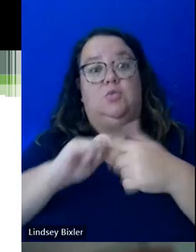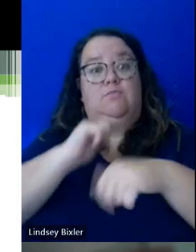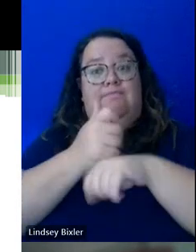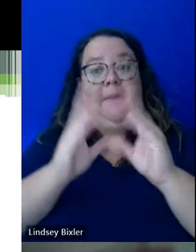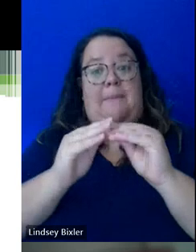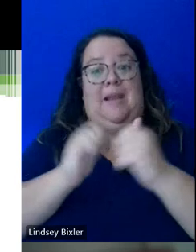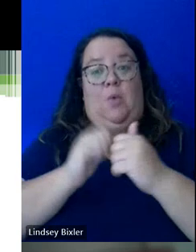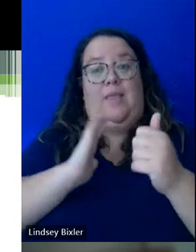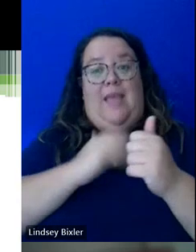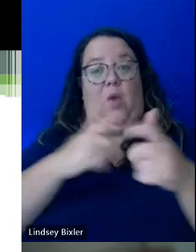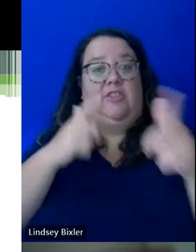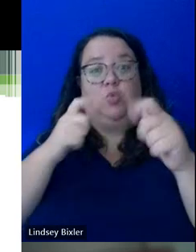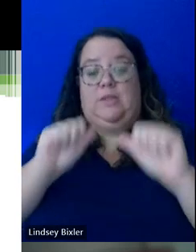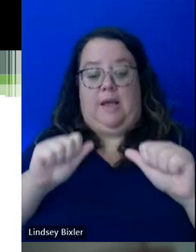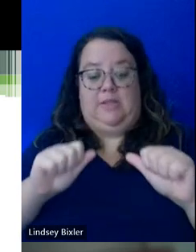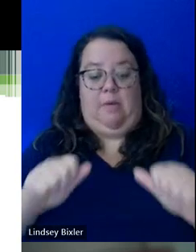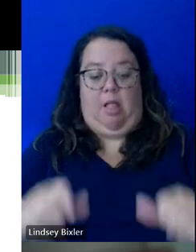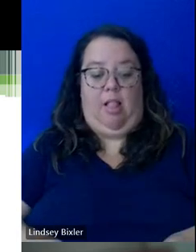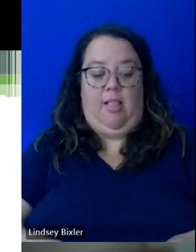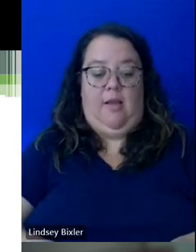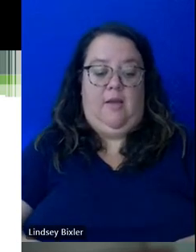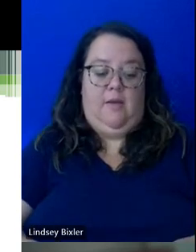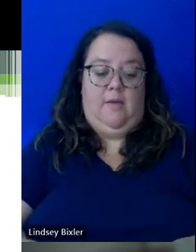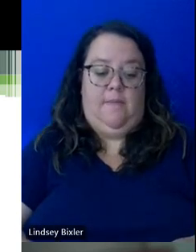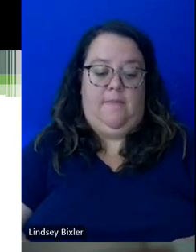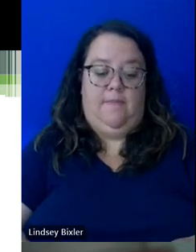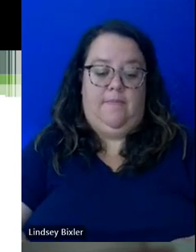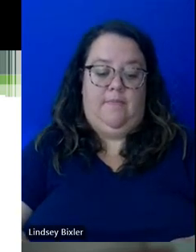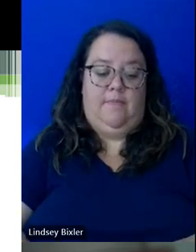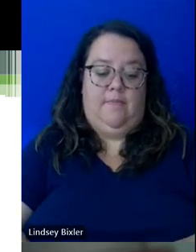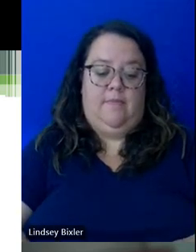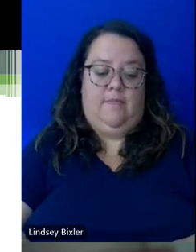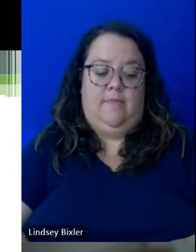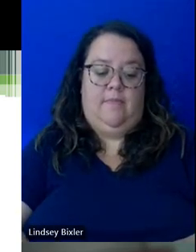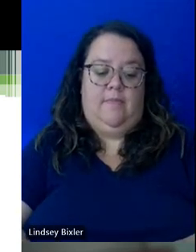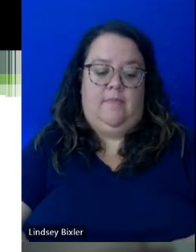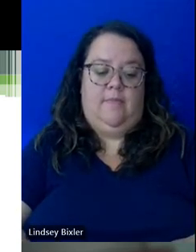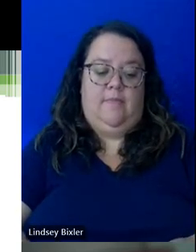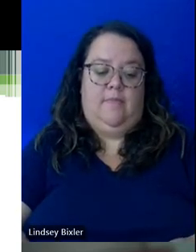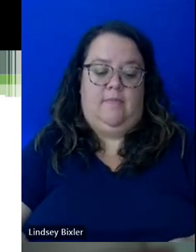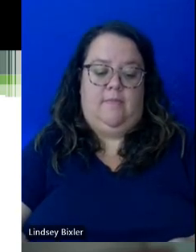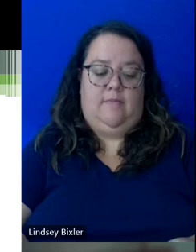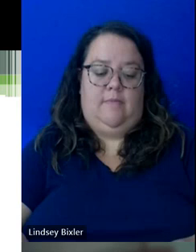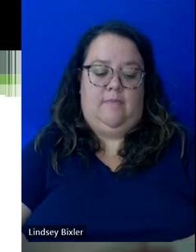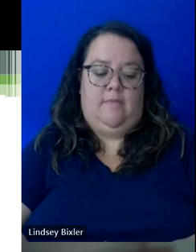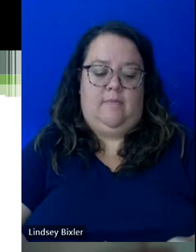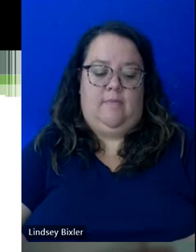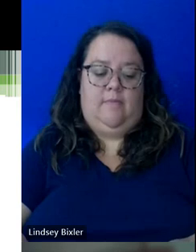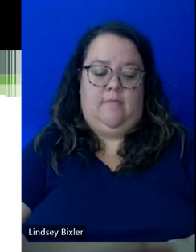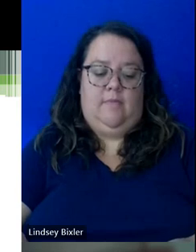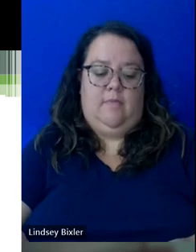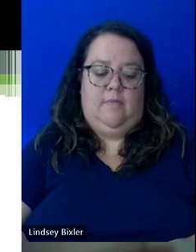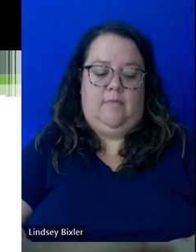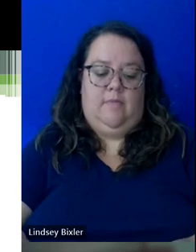ultimately, if they want to, you know, if they've used accommodations in a high school setting, but they decide they don't want to put them in place when they come to